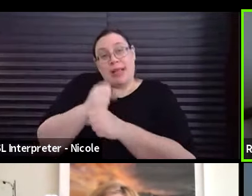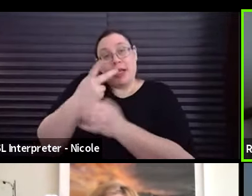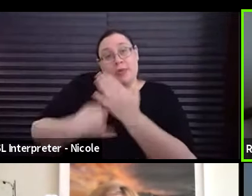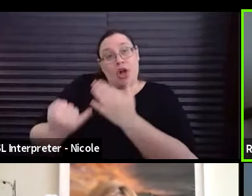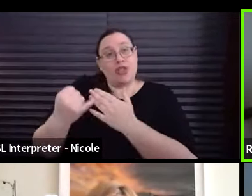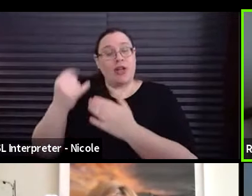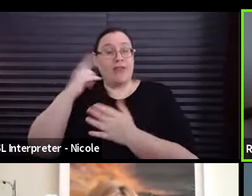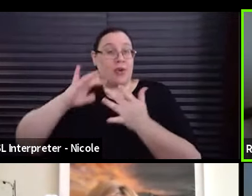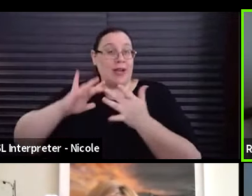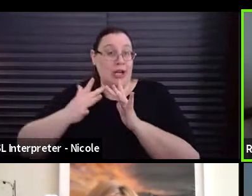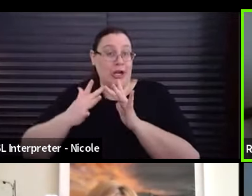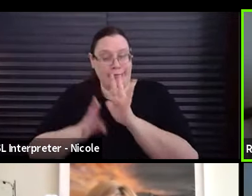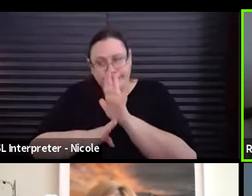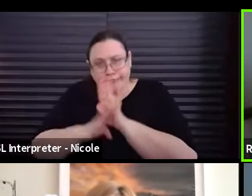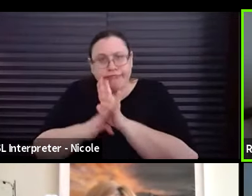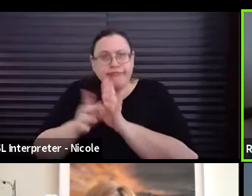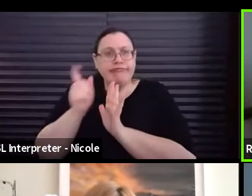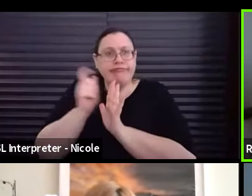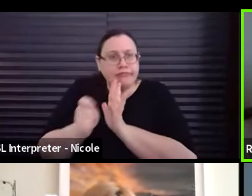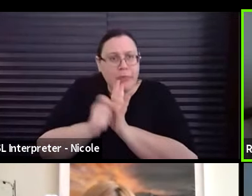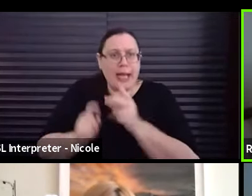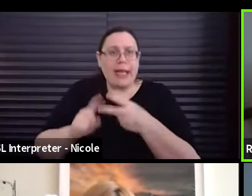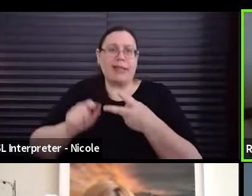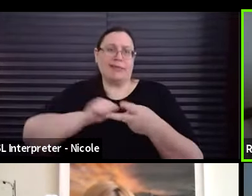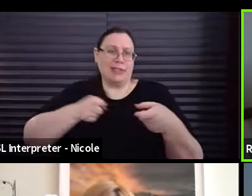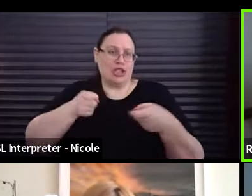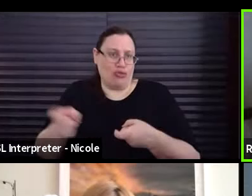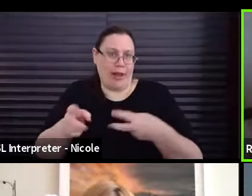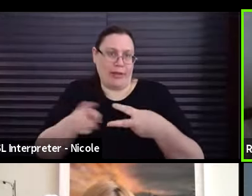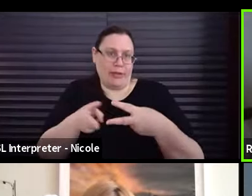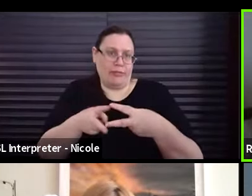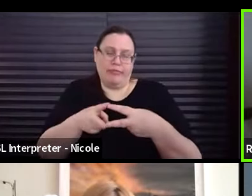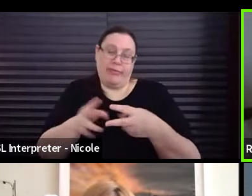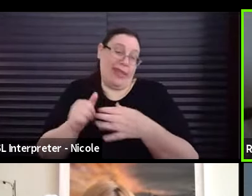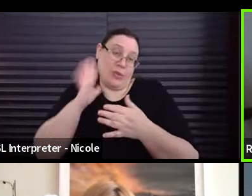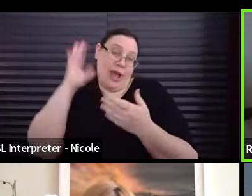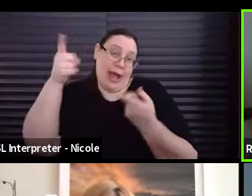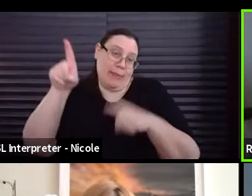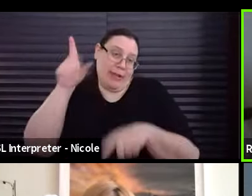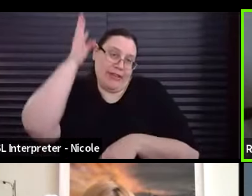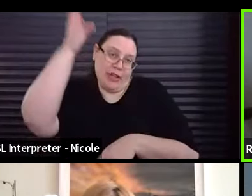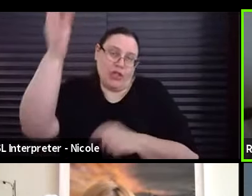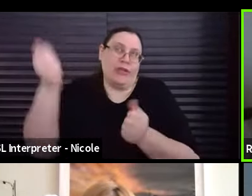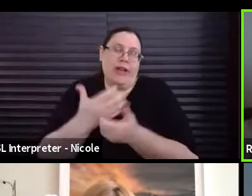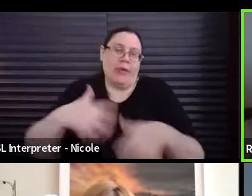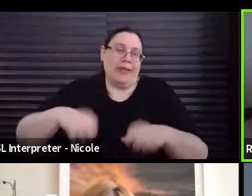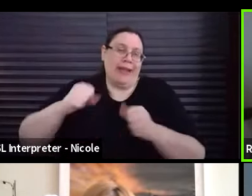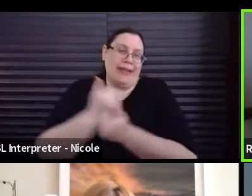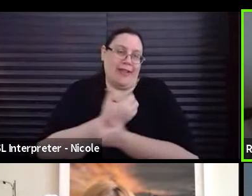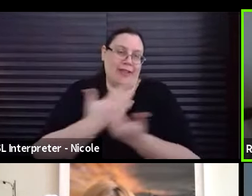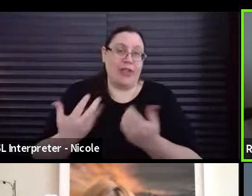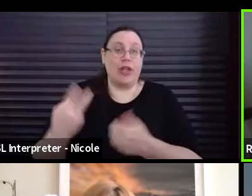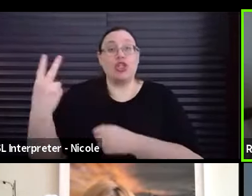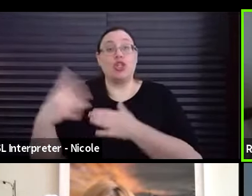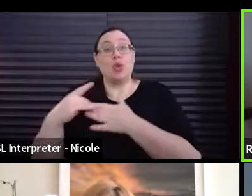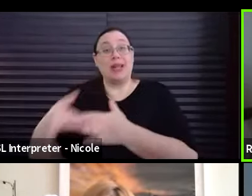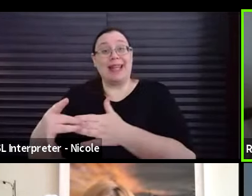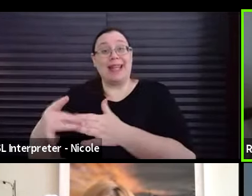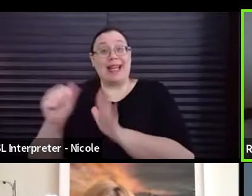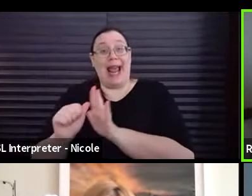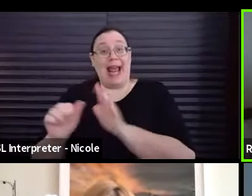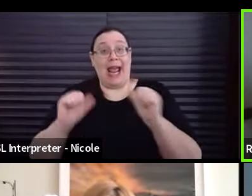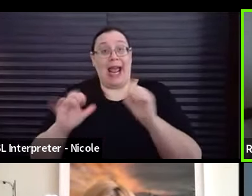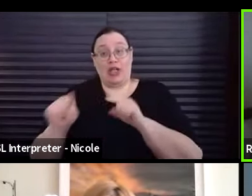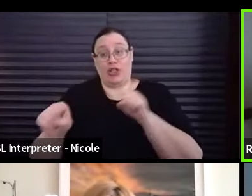internet. They're writing, they're going to direct, which is, you know, the way of the future. Everybody's doing everything. The two lead actors are SAG